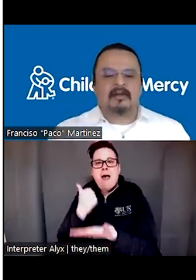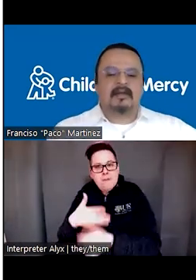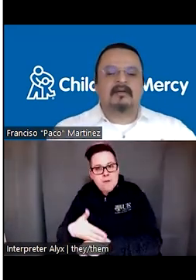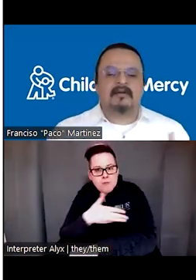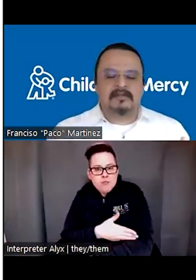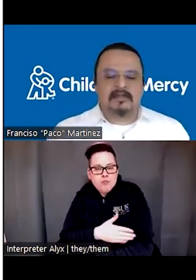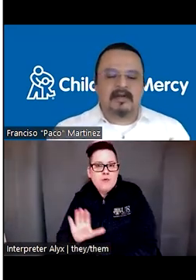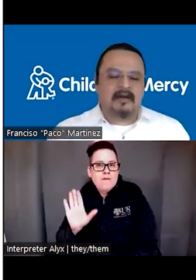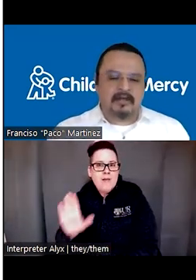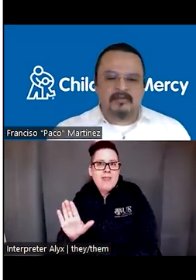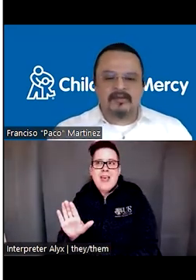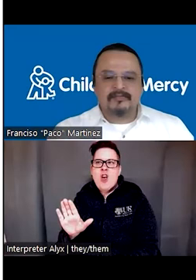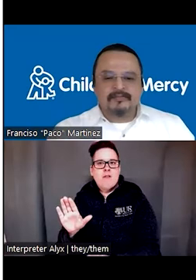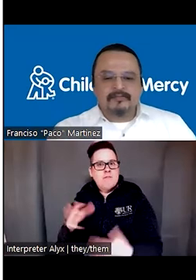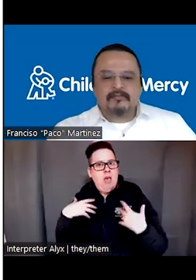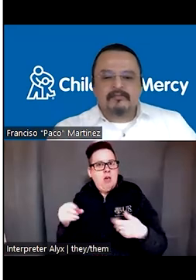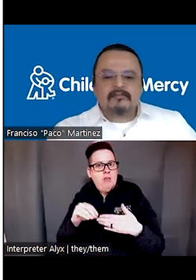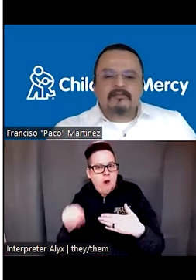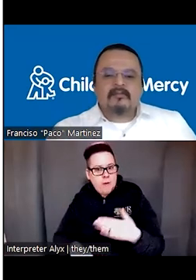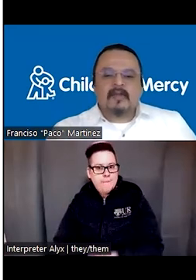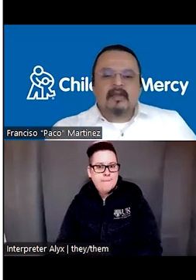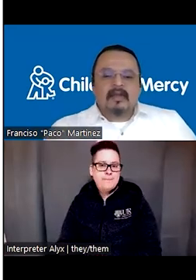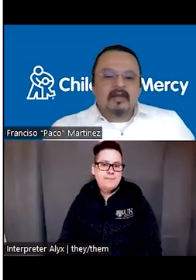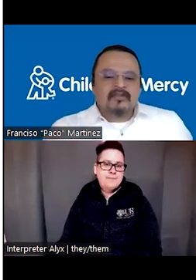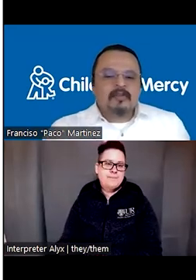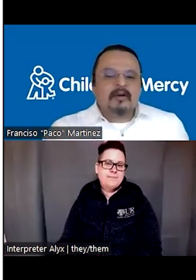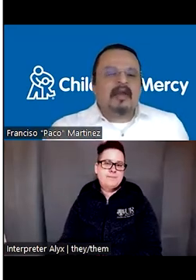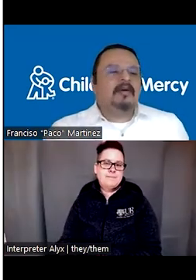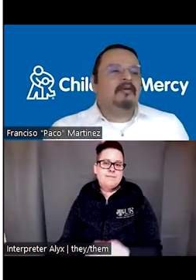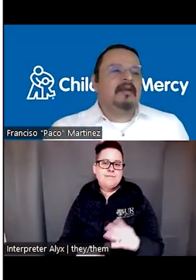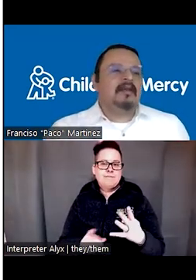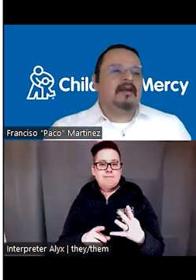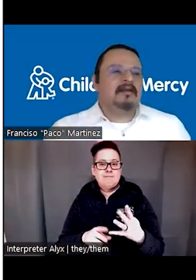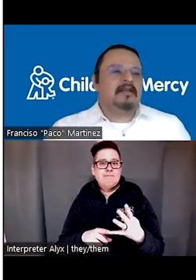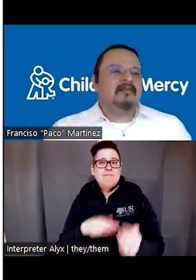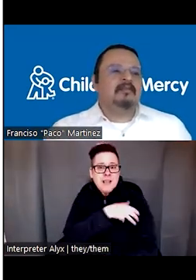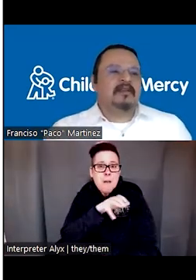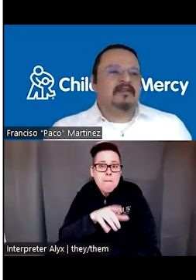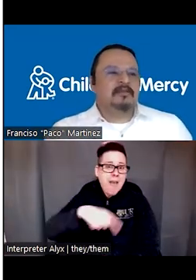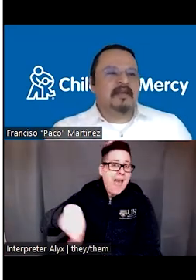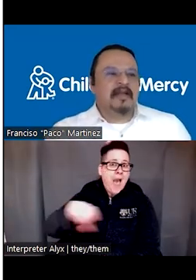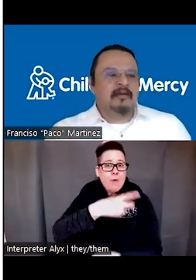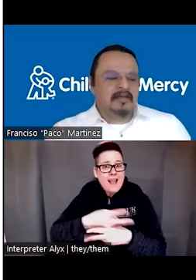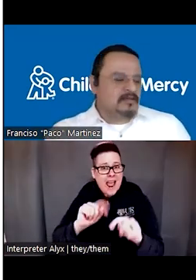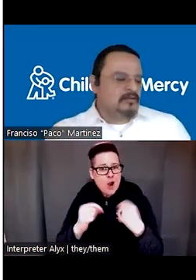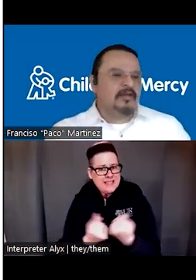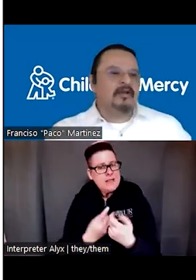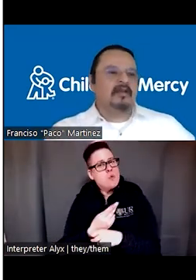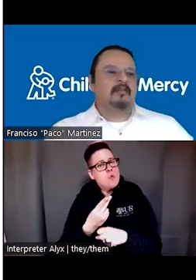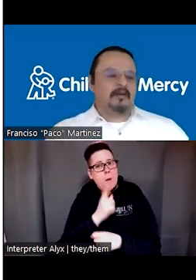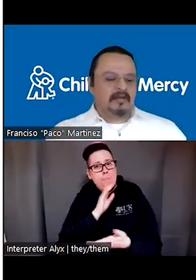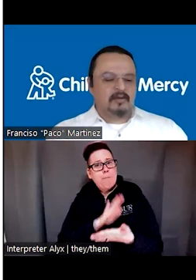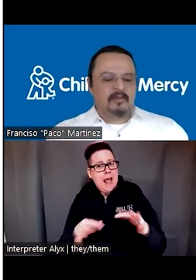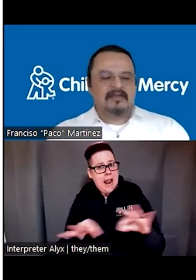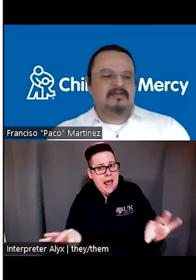their, their recent, their outcomes. And also empower everyone in the care team by using plain language. You're not